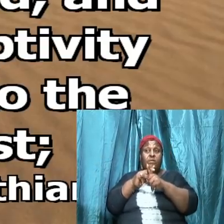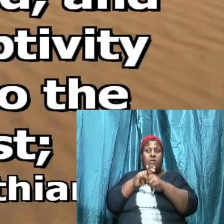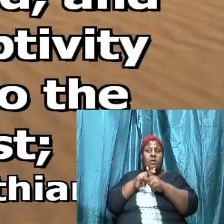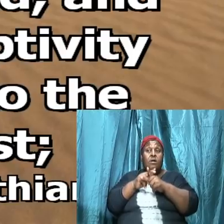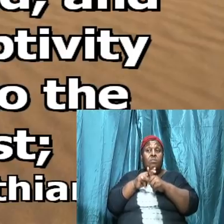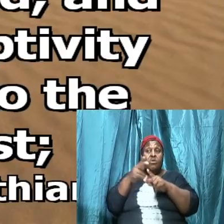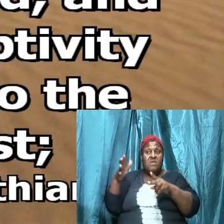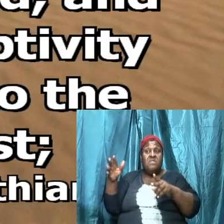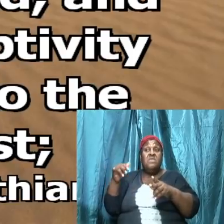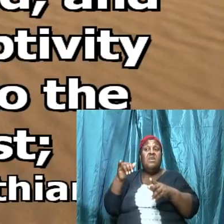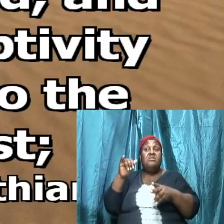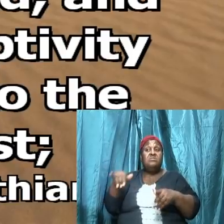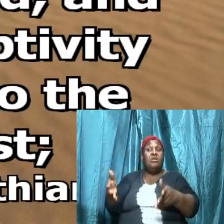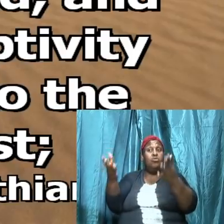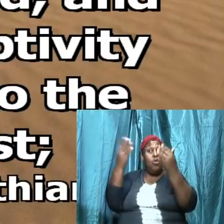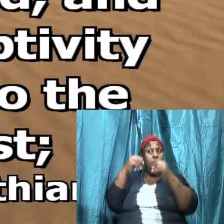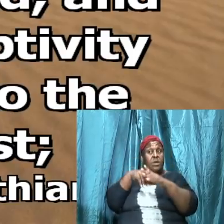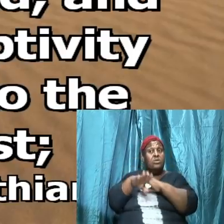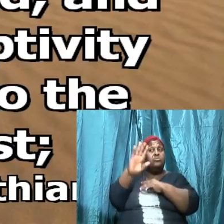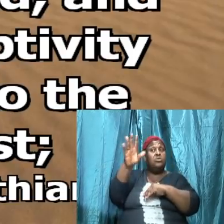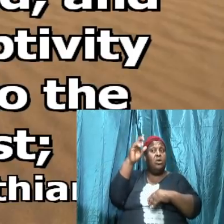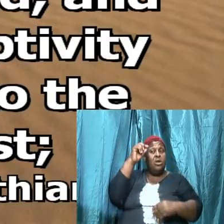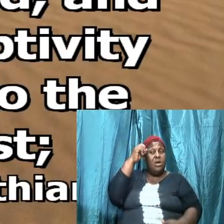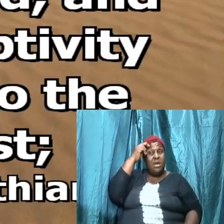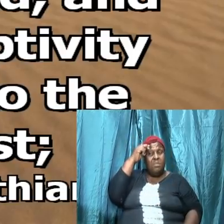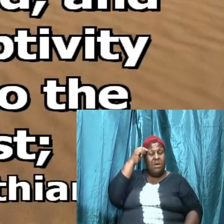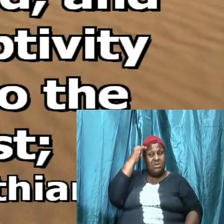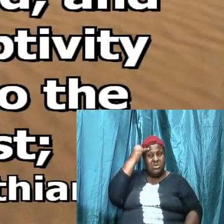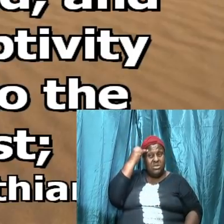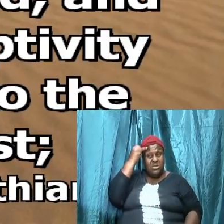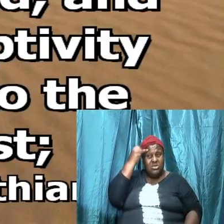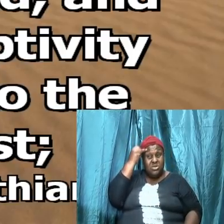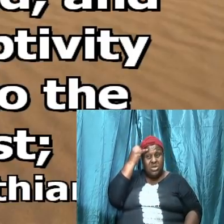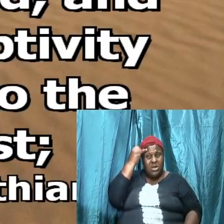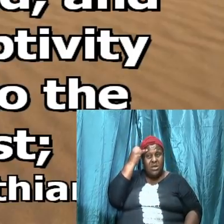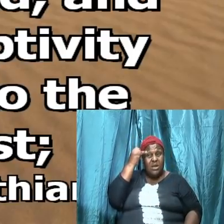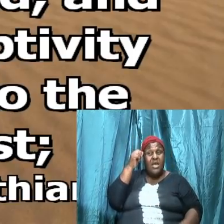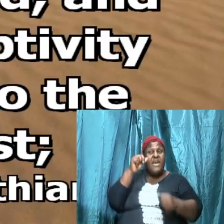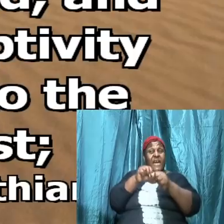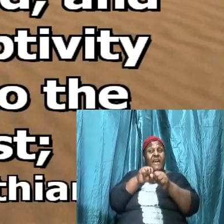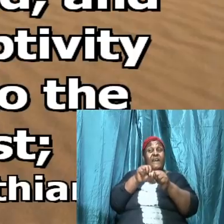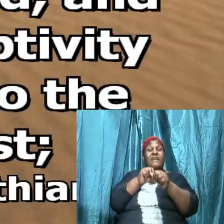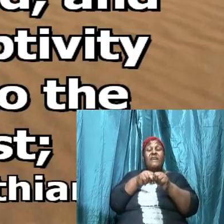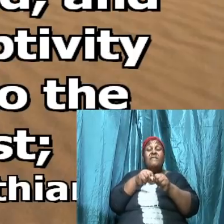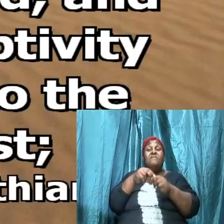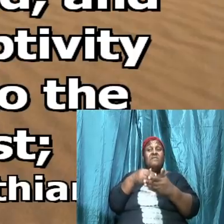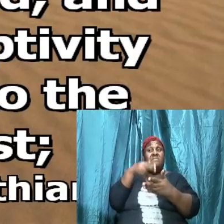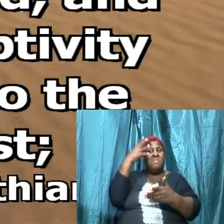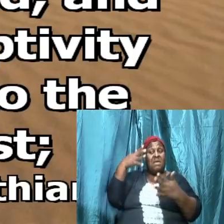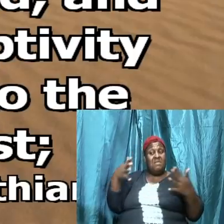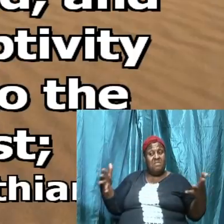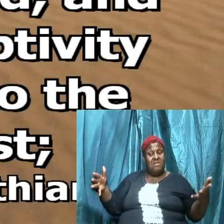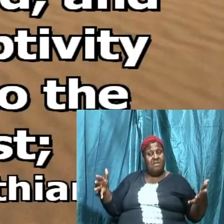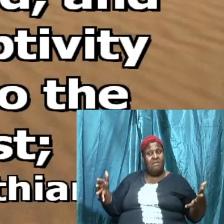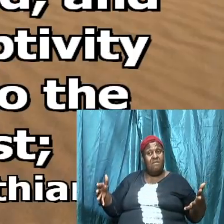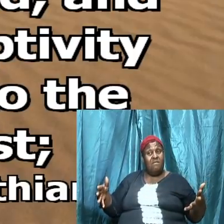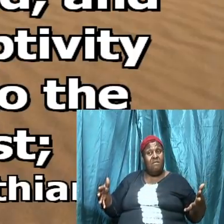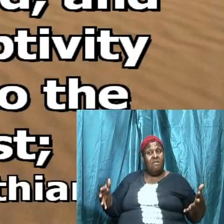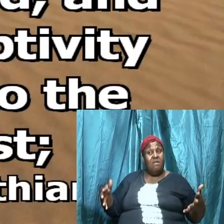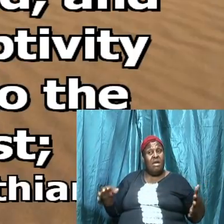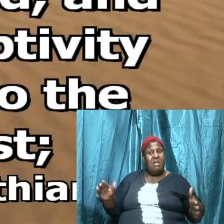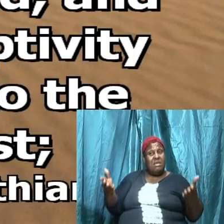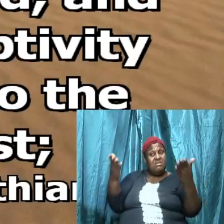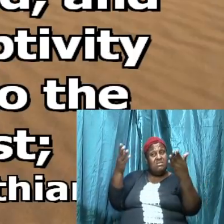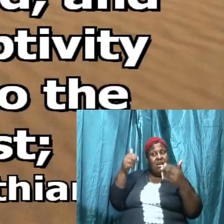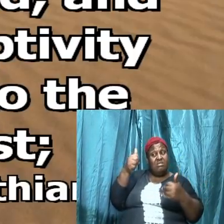your imagination you're going to have to cast them down and every high thing that exalts itself against the knowledge